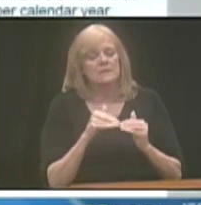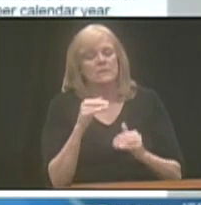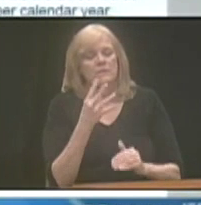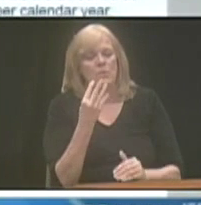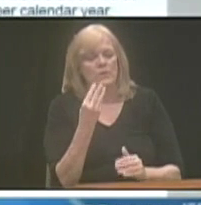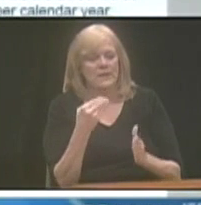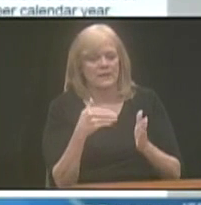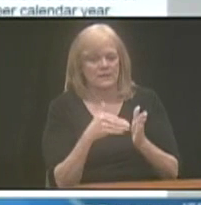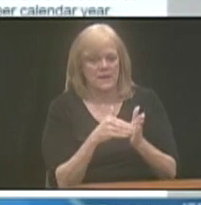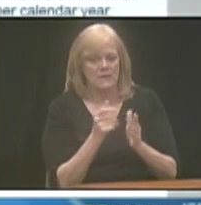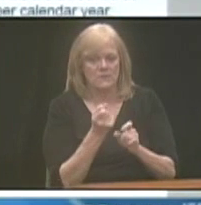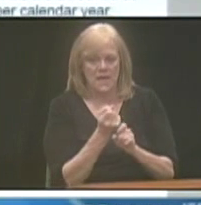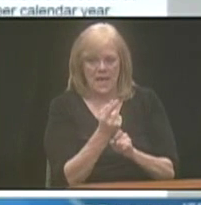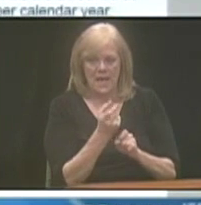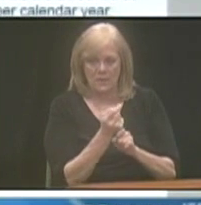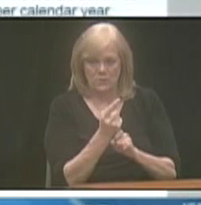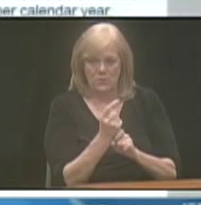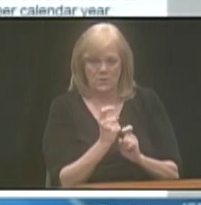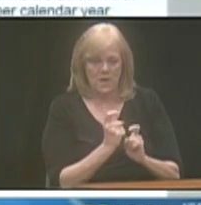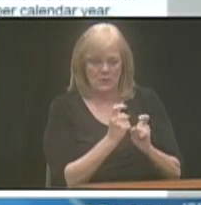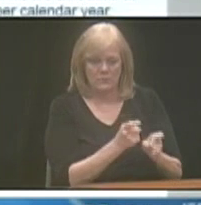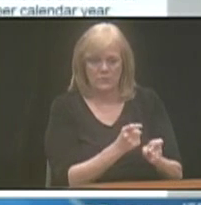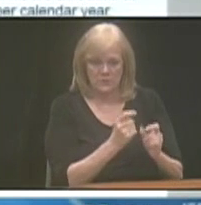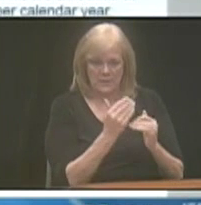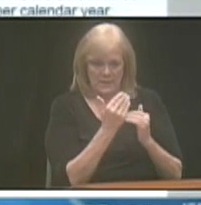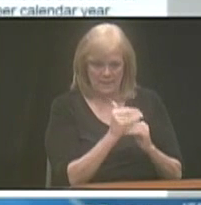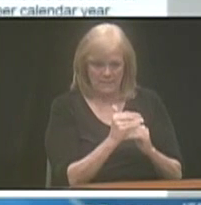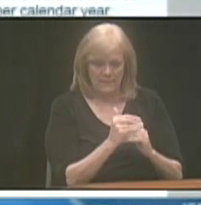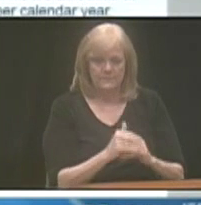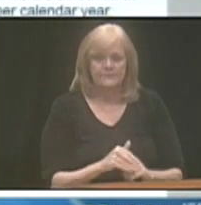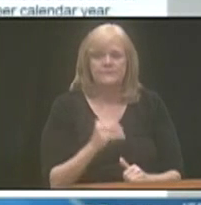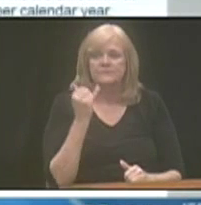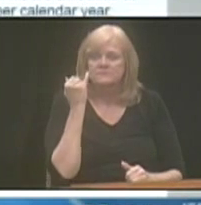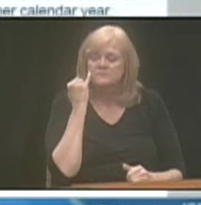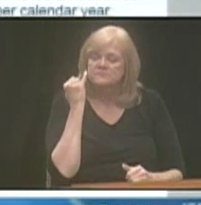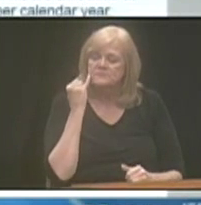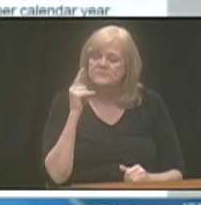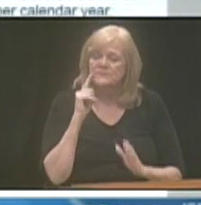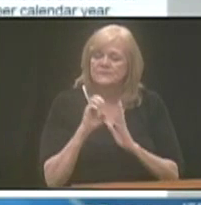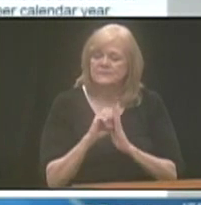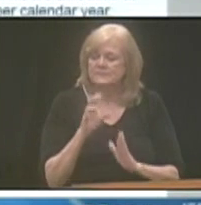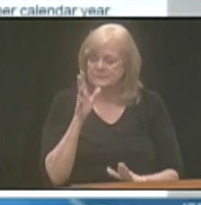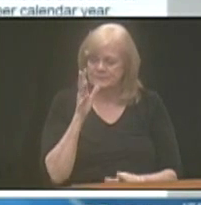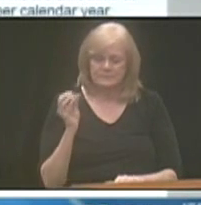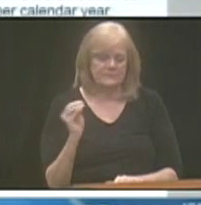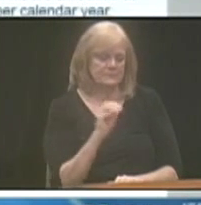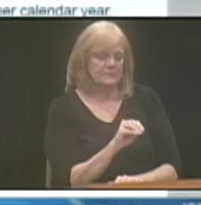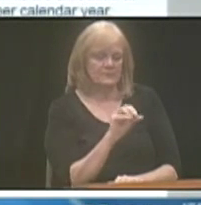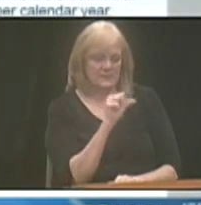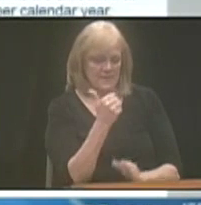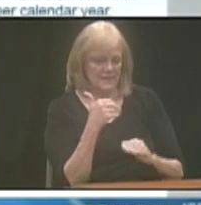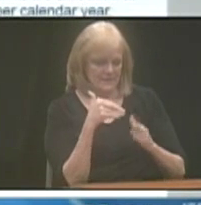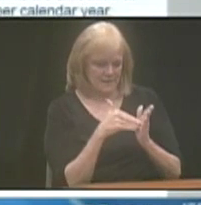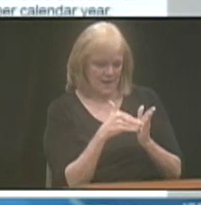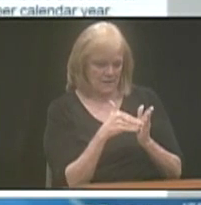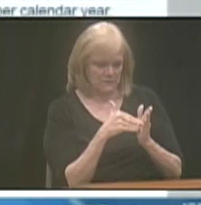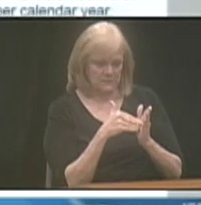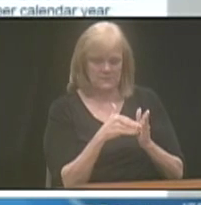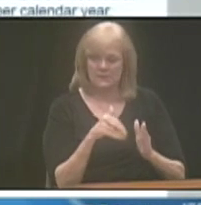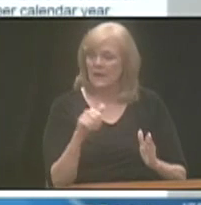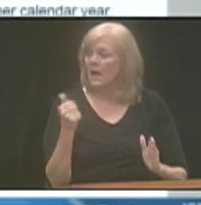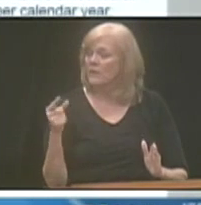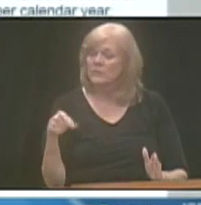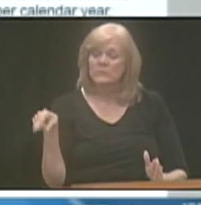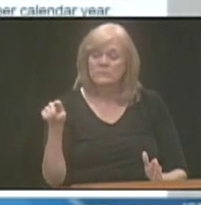$14,000 annual contribution limit. So, let's say mom put in $10,000. The max anyone